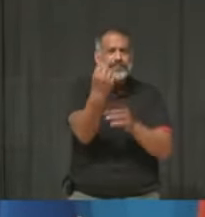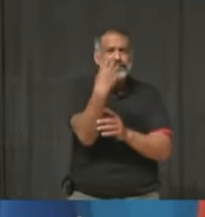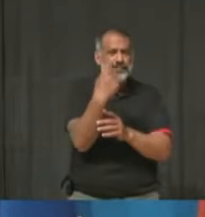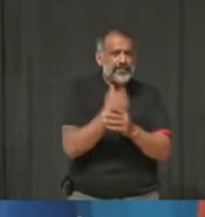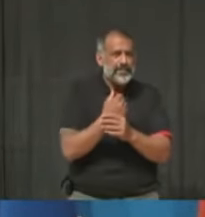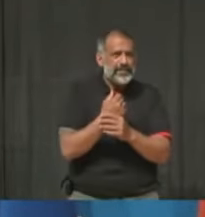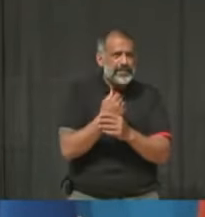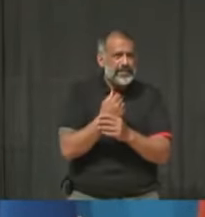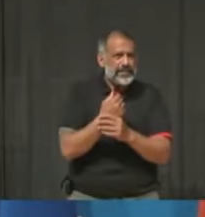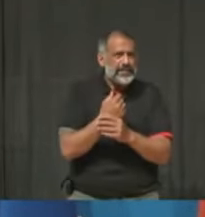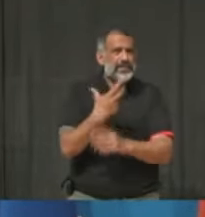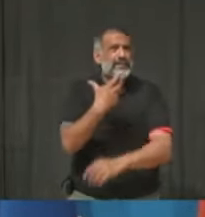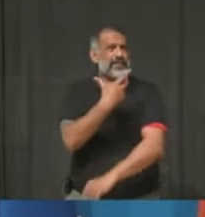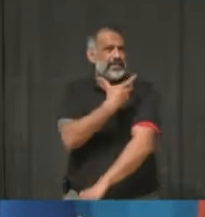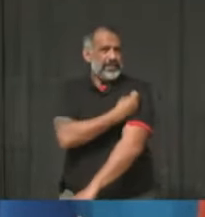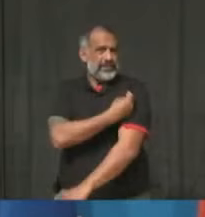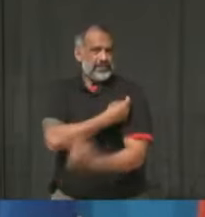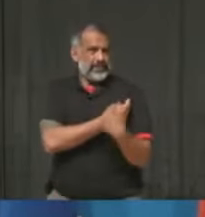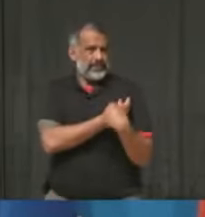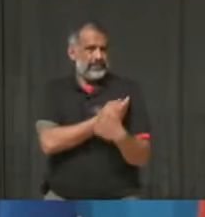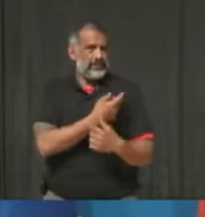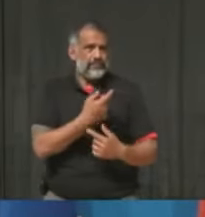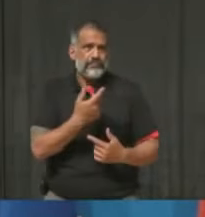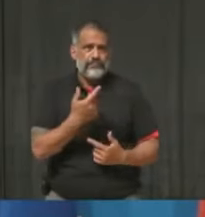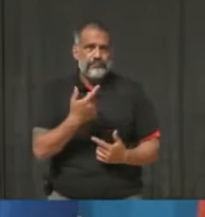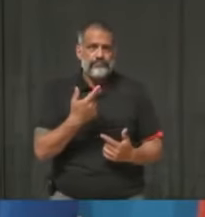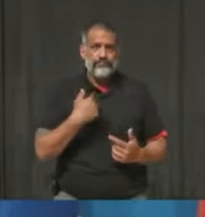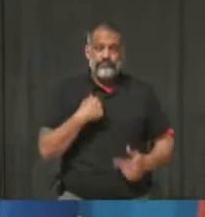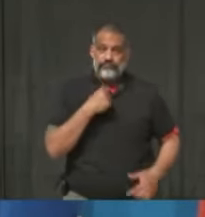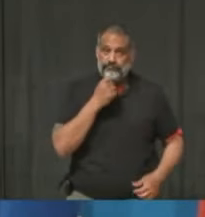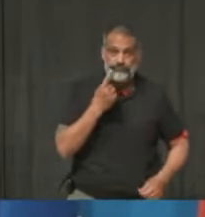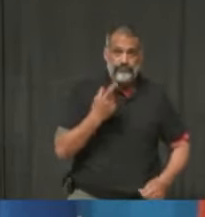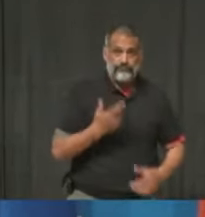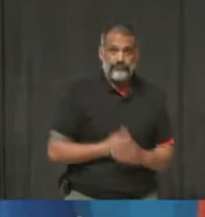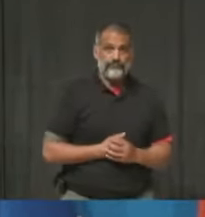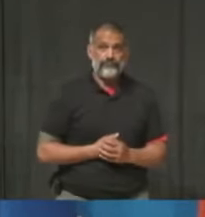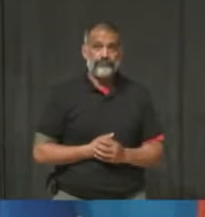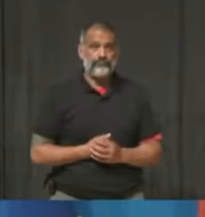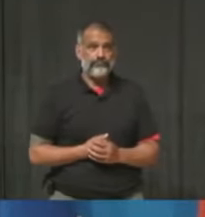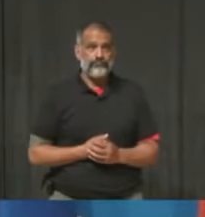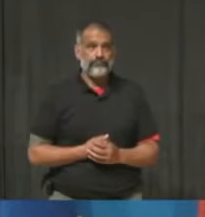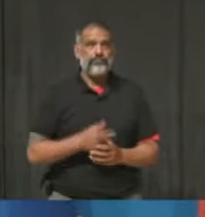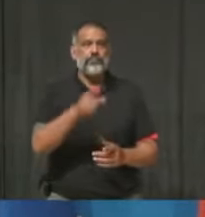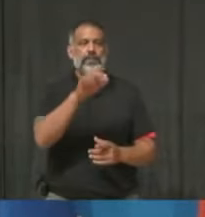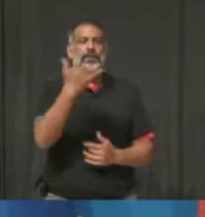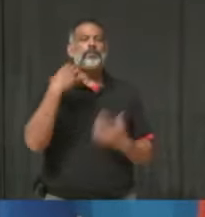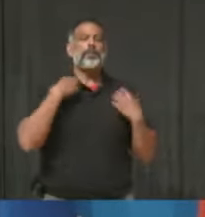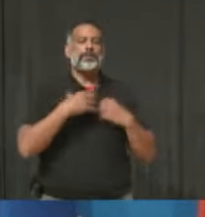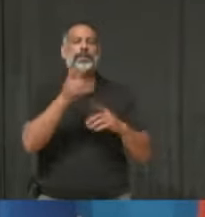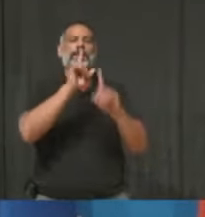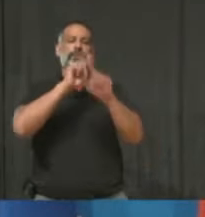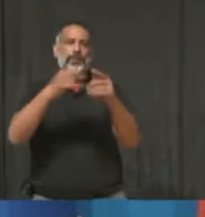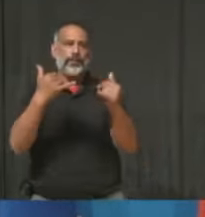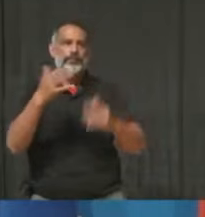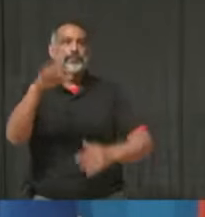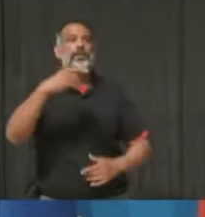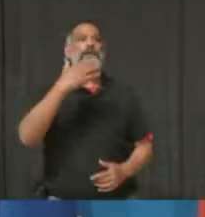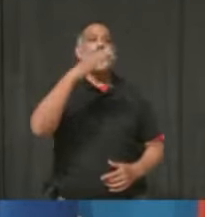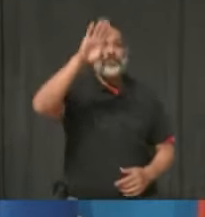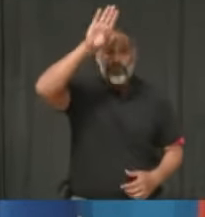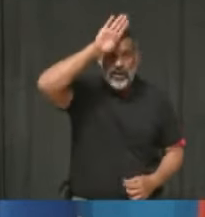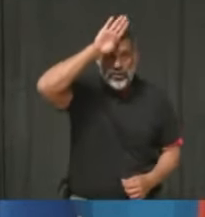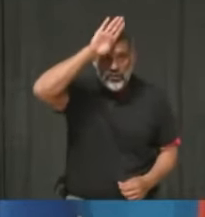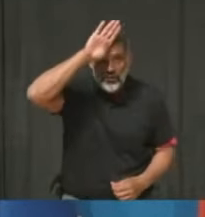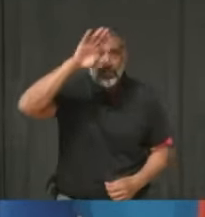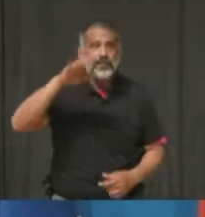Mississauga. So any updates related to that? Yes, I've got some very good news. Our fire chief is here with us,